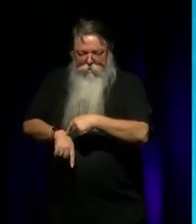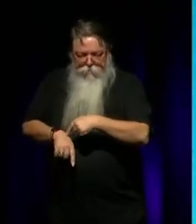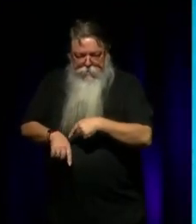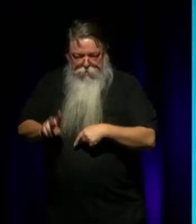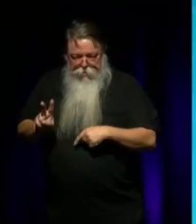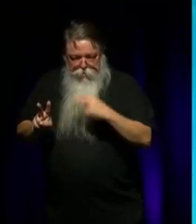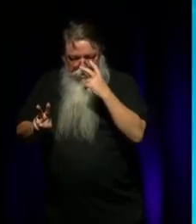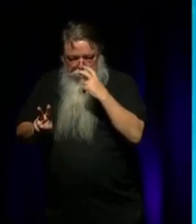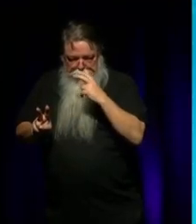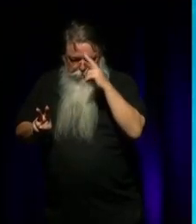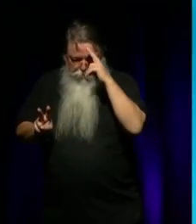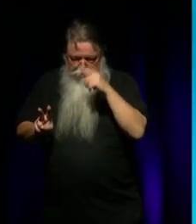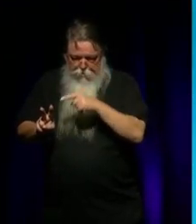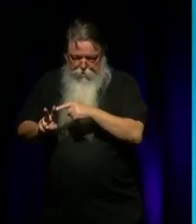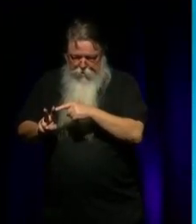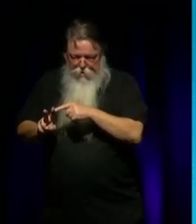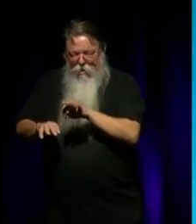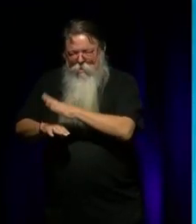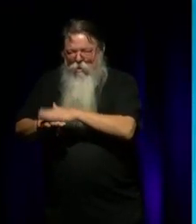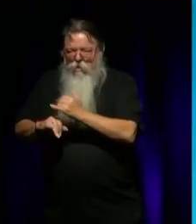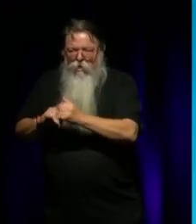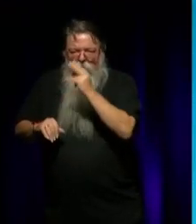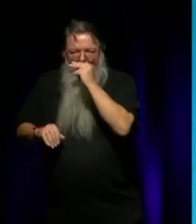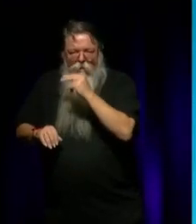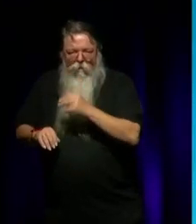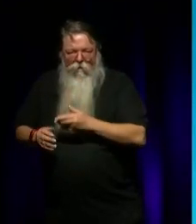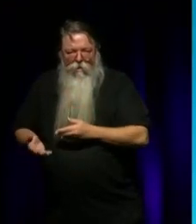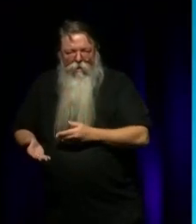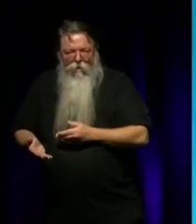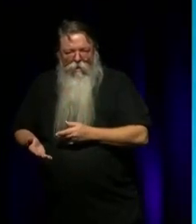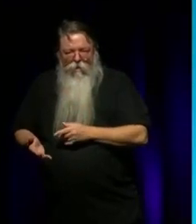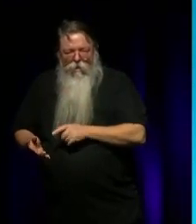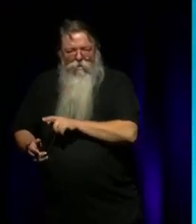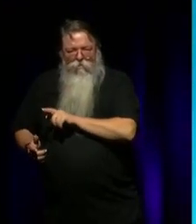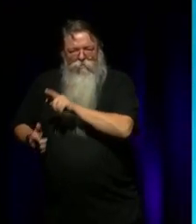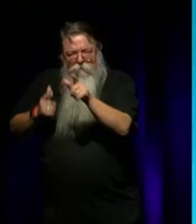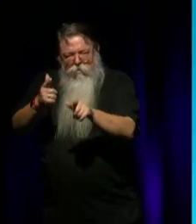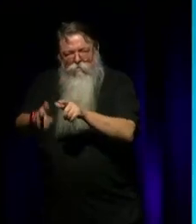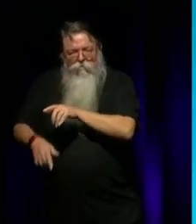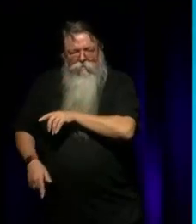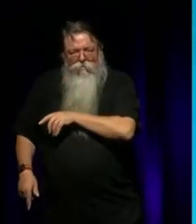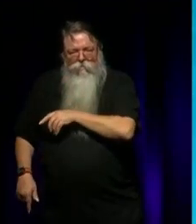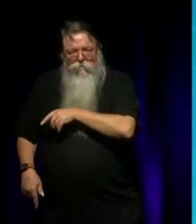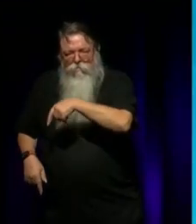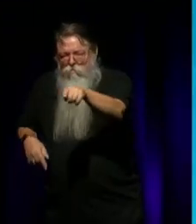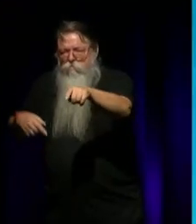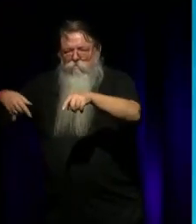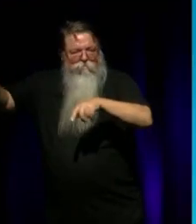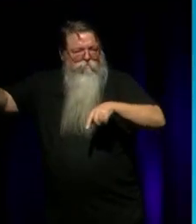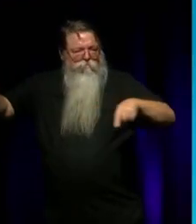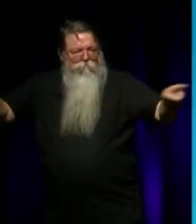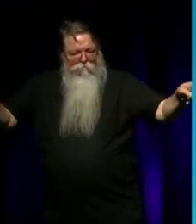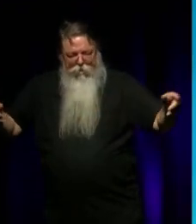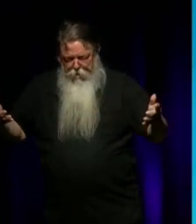elders, you know, they all got married young and they all, you know, they travelled. Gerry travelled away and Janice travelled away. And